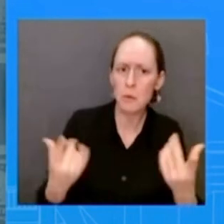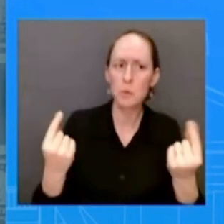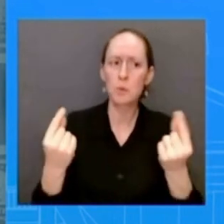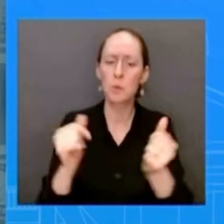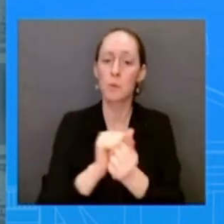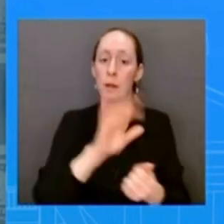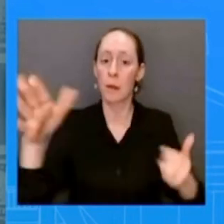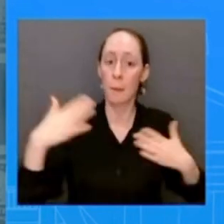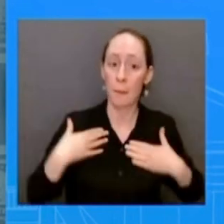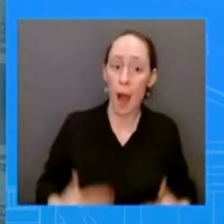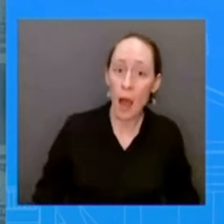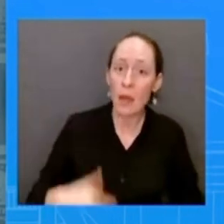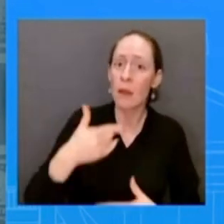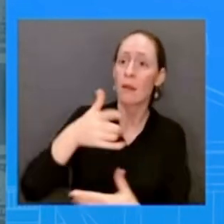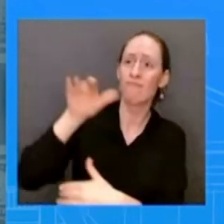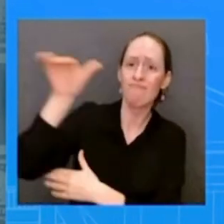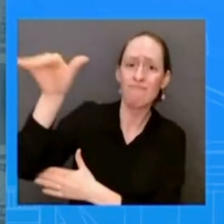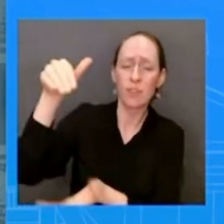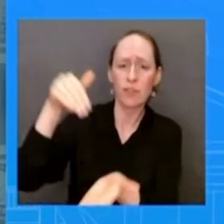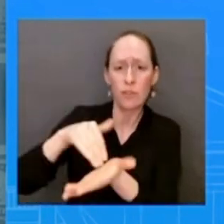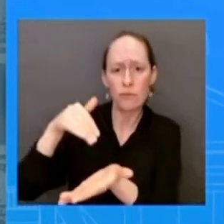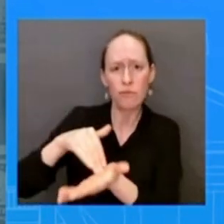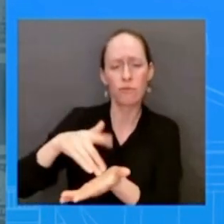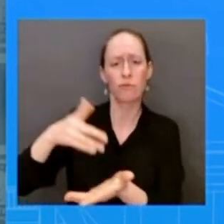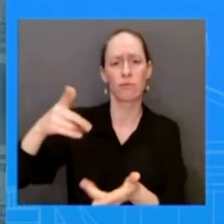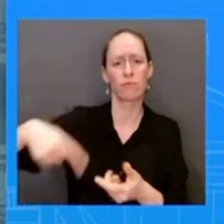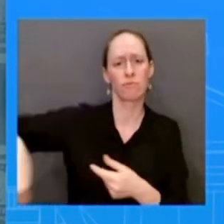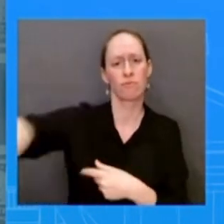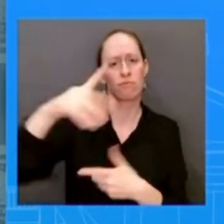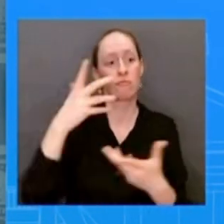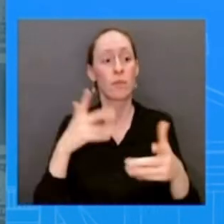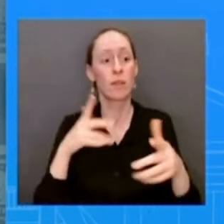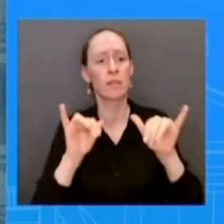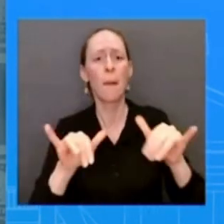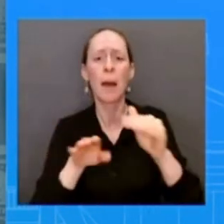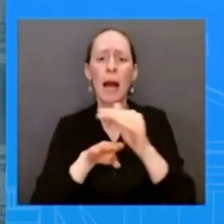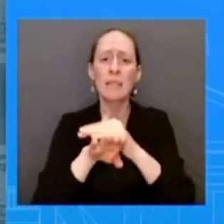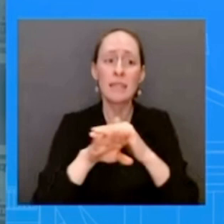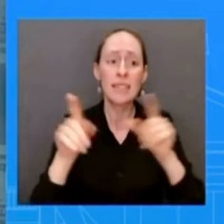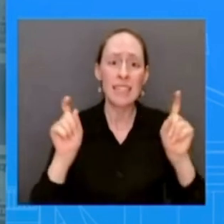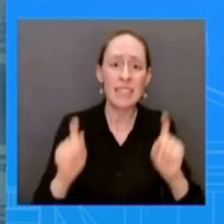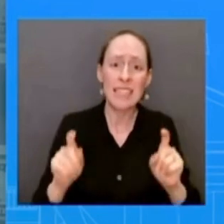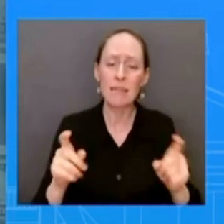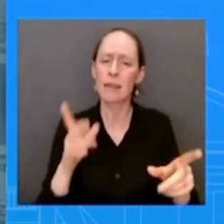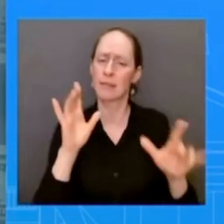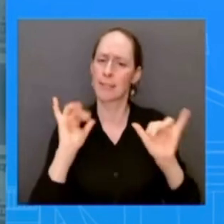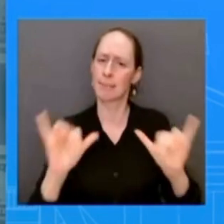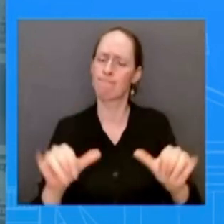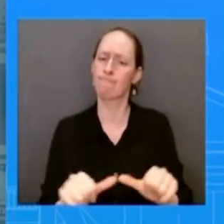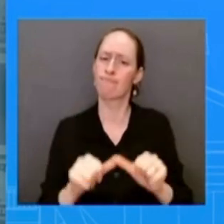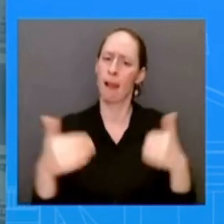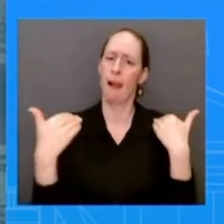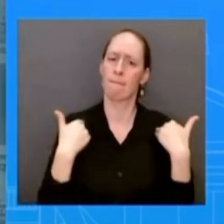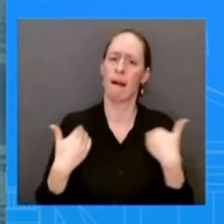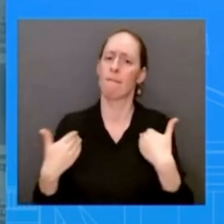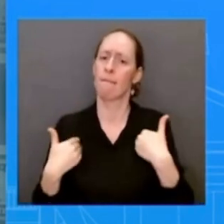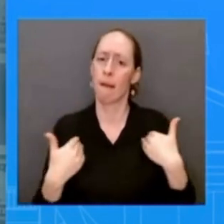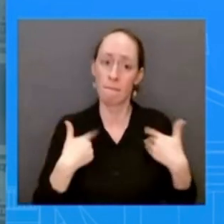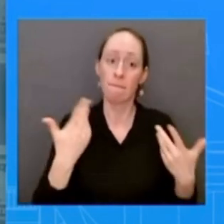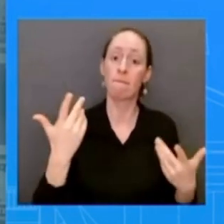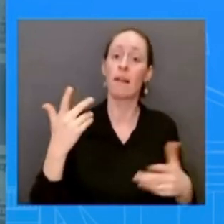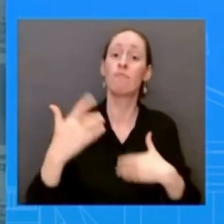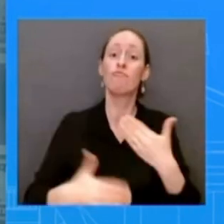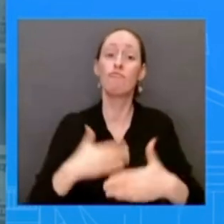access to reproductive care and continuing to call on congress to restore the protections of roe v wade in federal